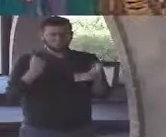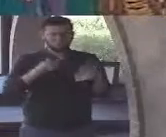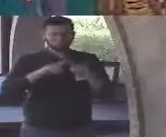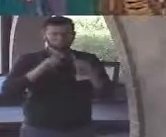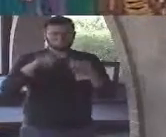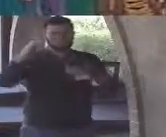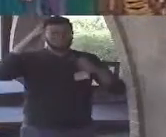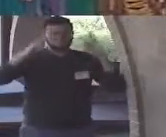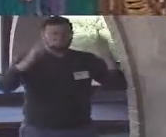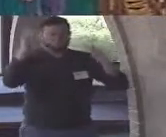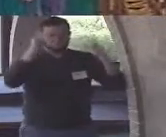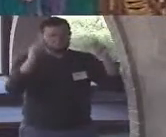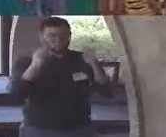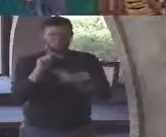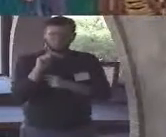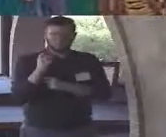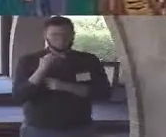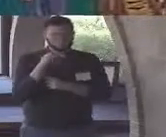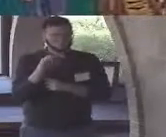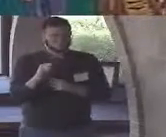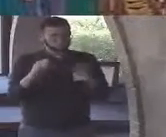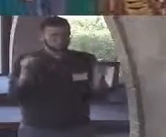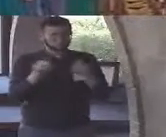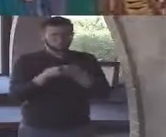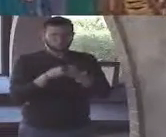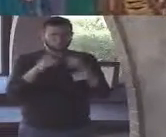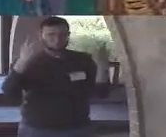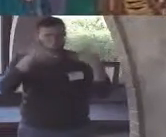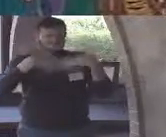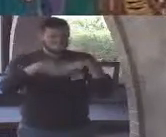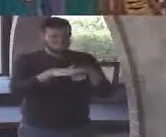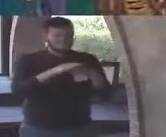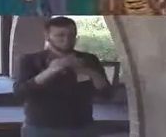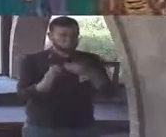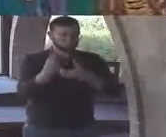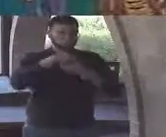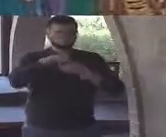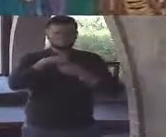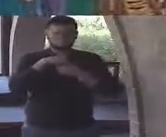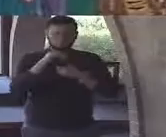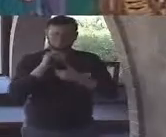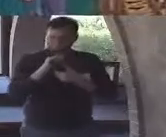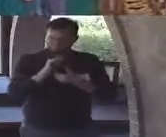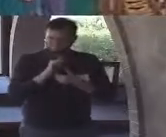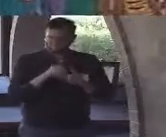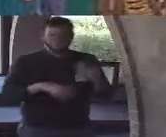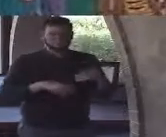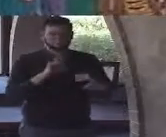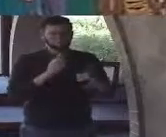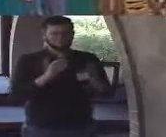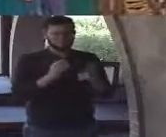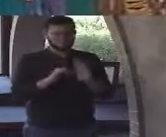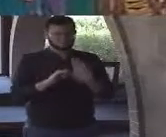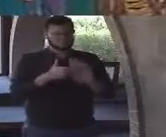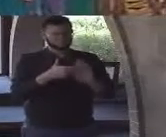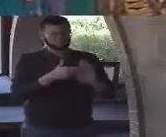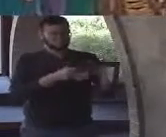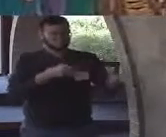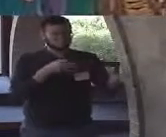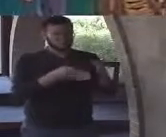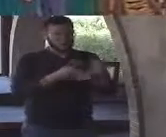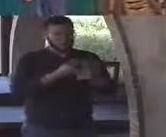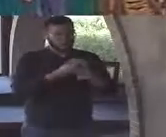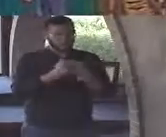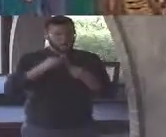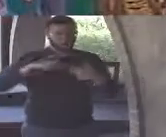and theological ideas that taken together could actually serve to explain the mechanics of the